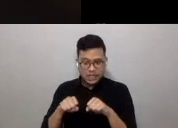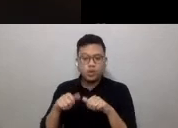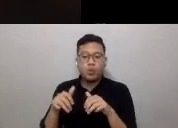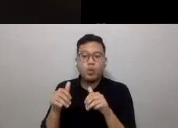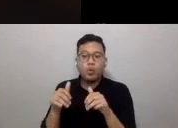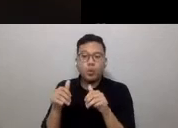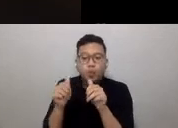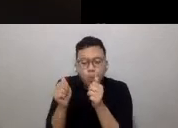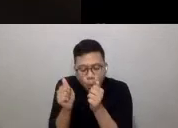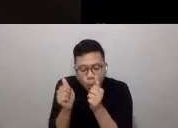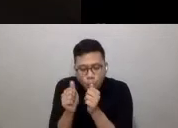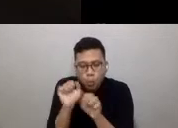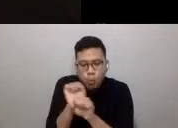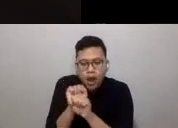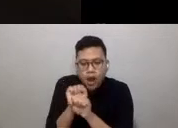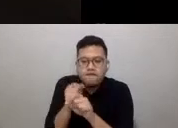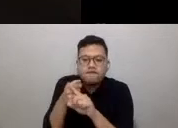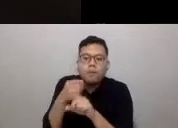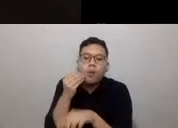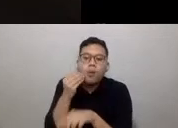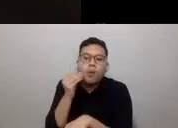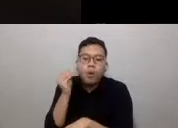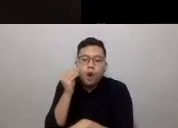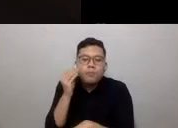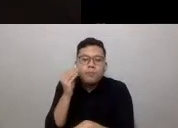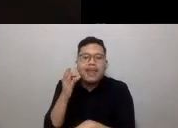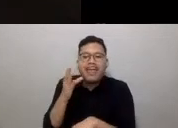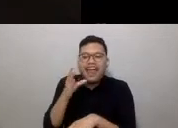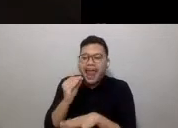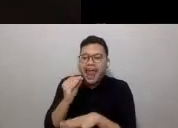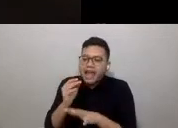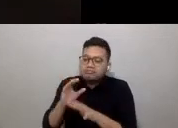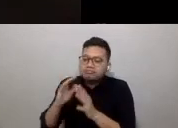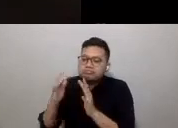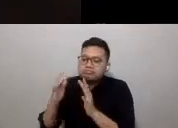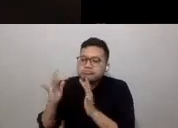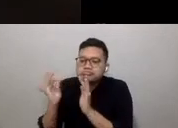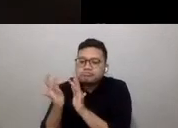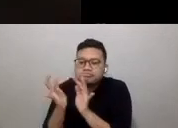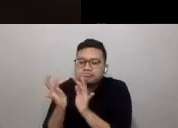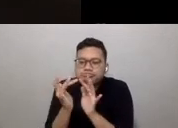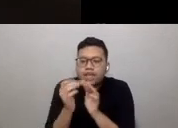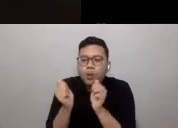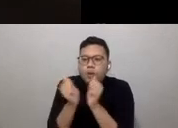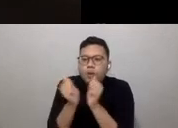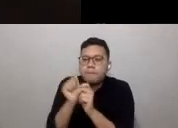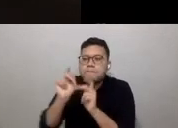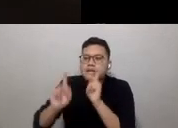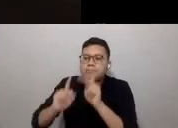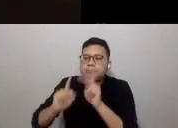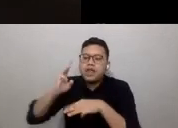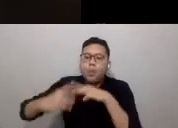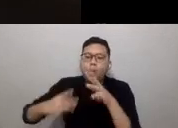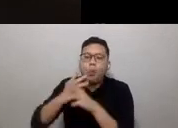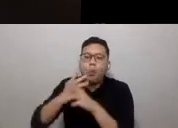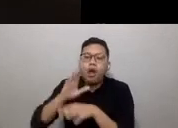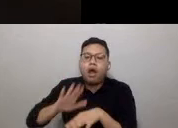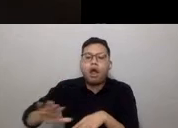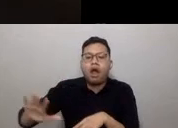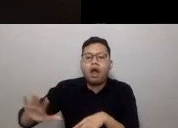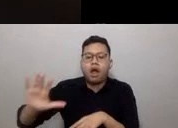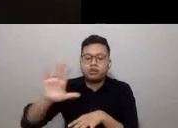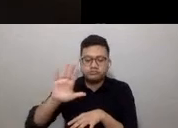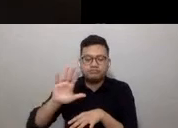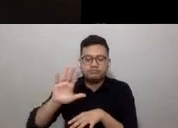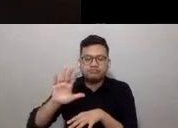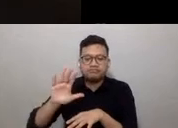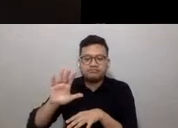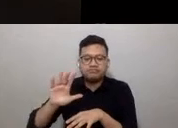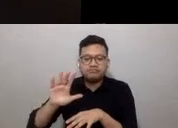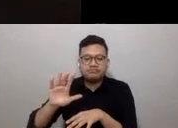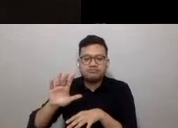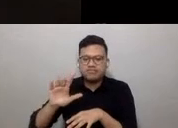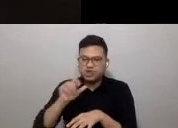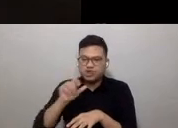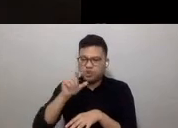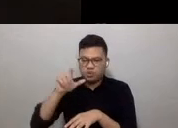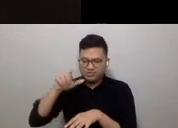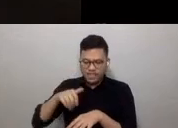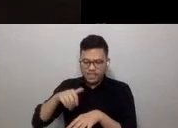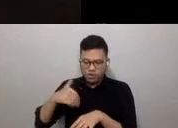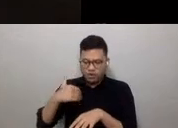connected to colleagues in a different time zone further decentralises our need to be anchored to a particular place.